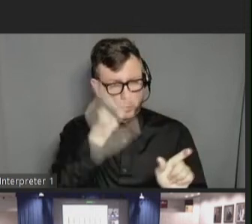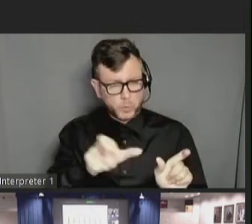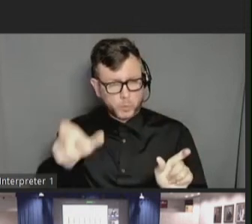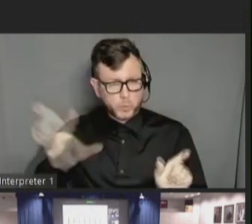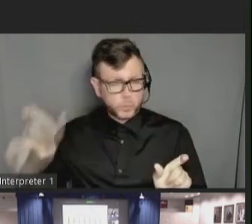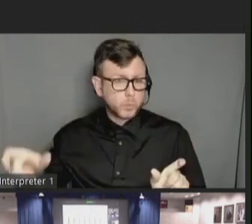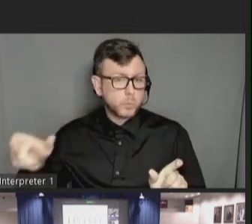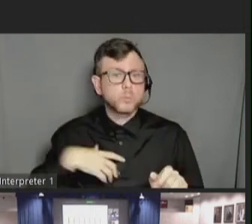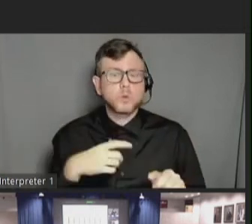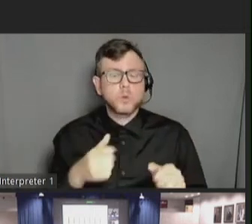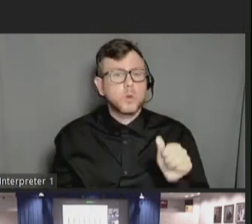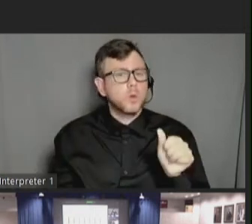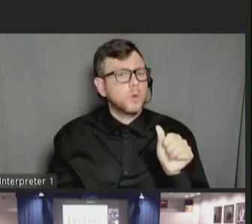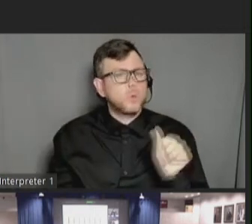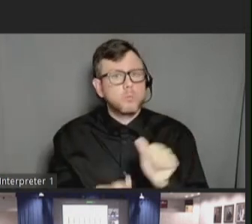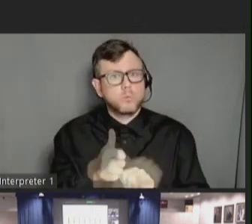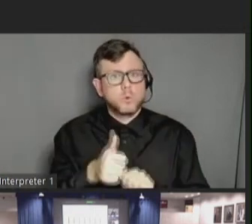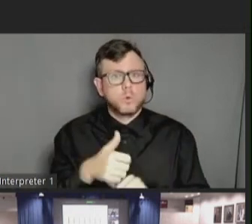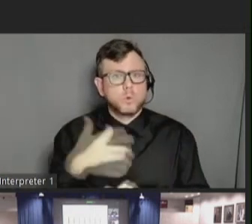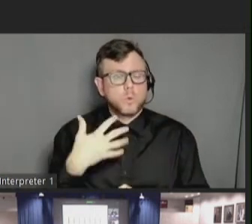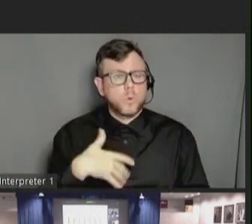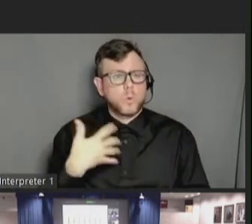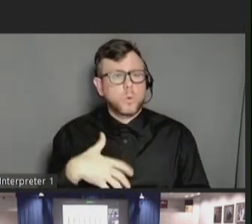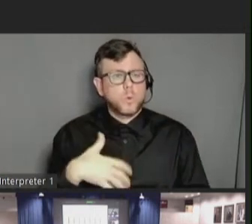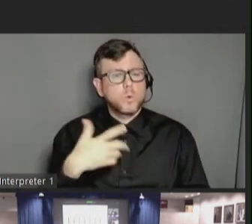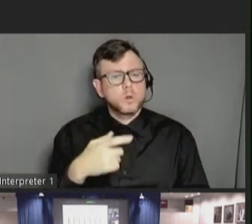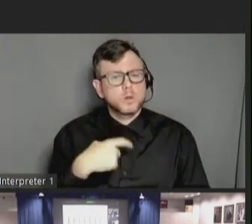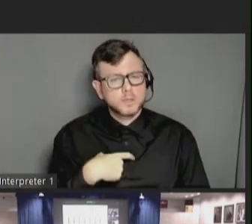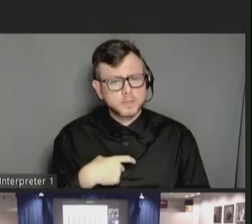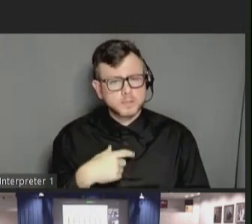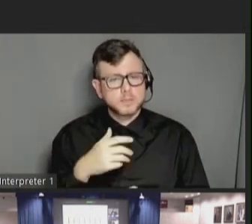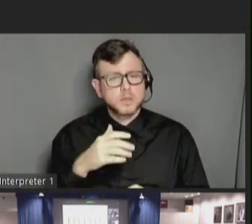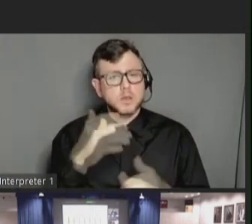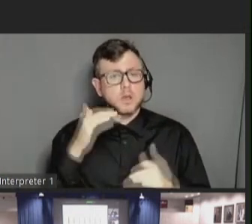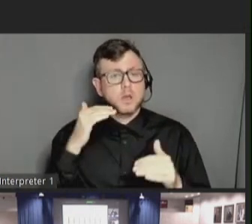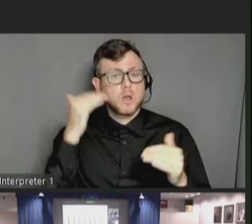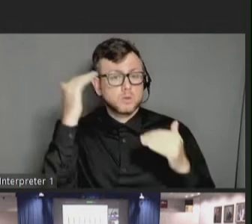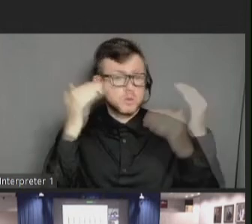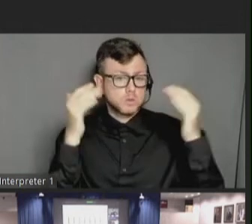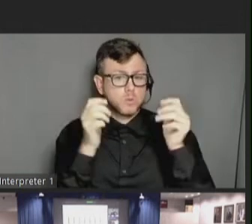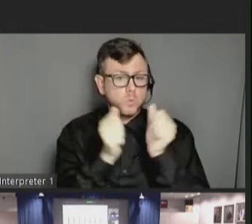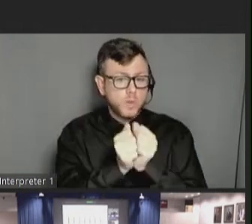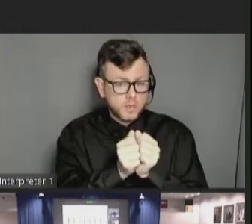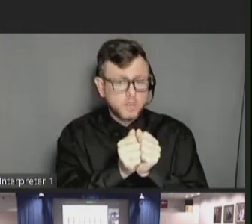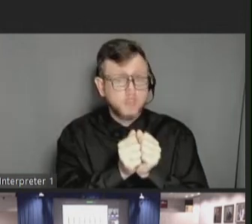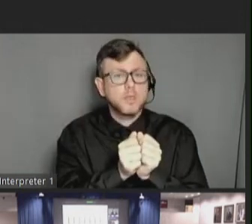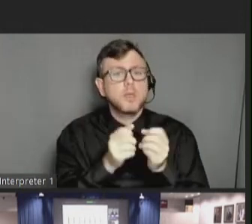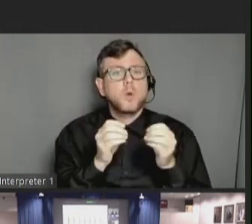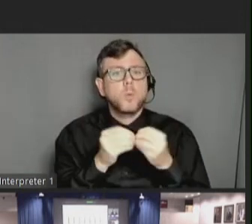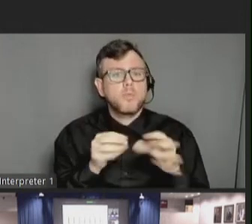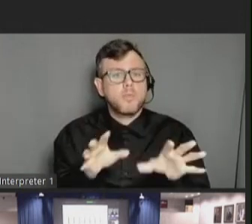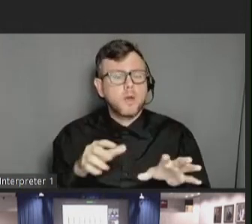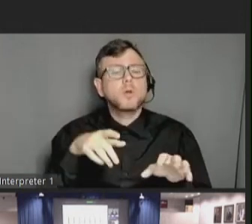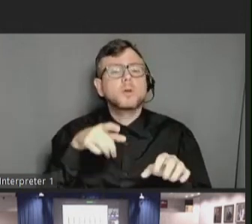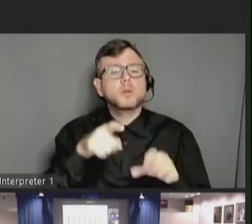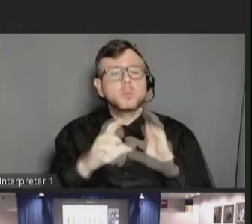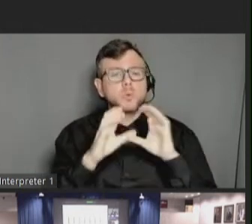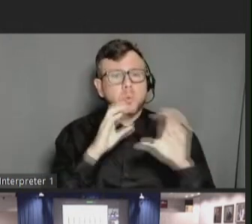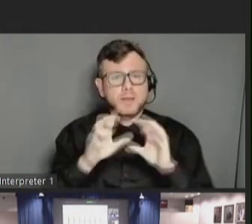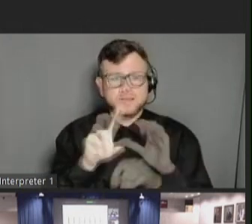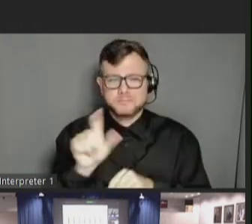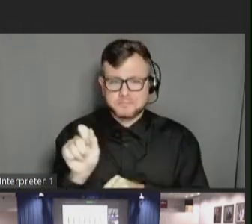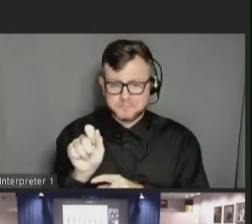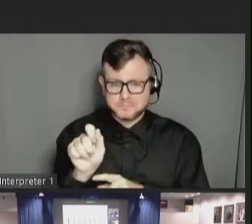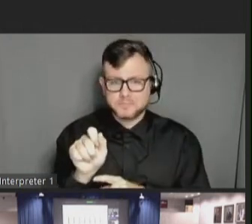with the most striking discrepancy being adults with or without communication disabilities. So